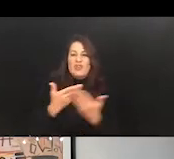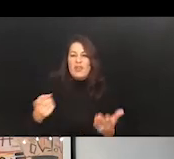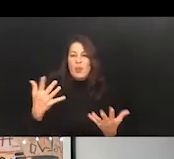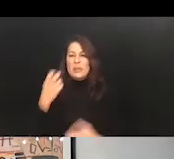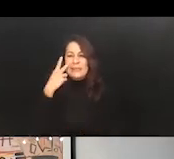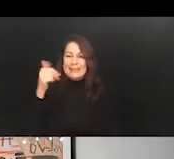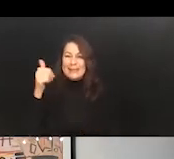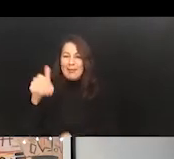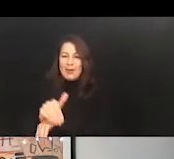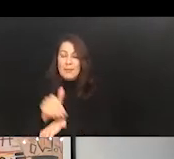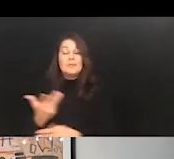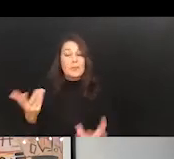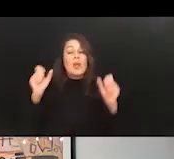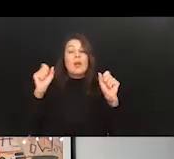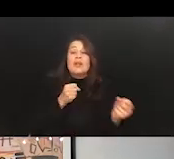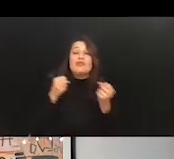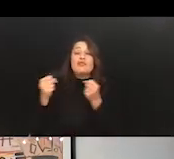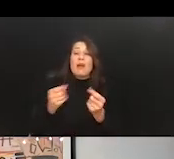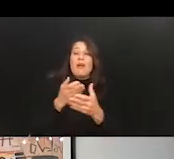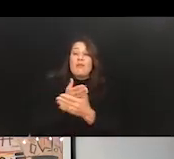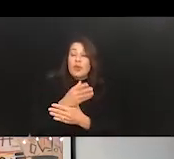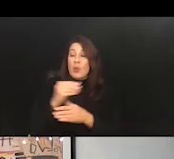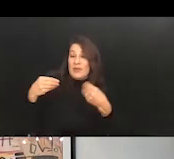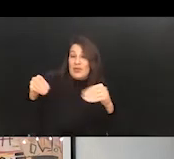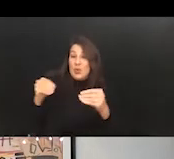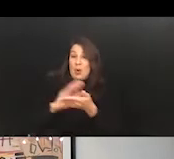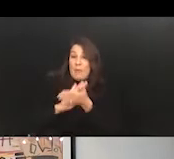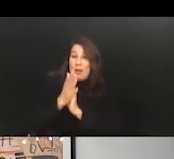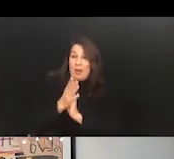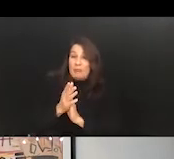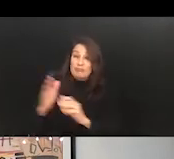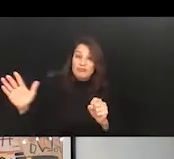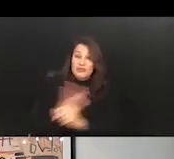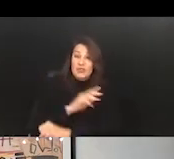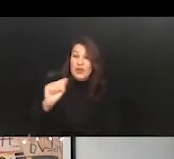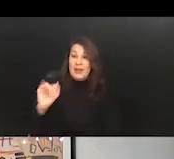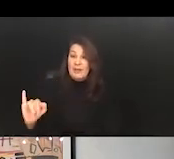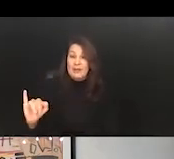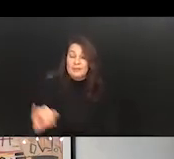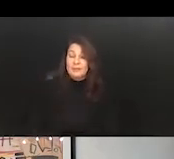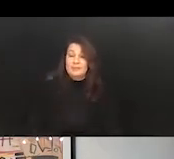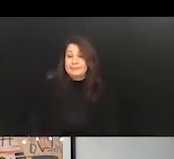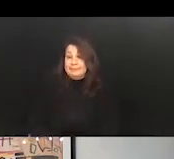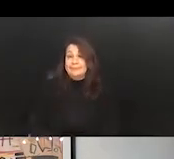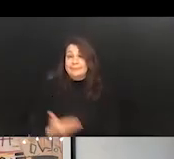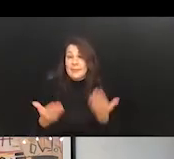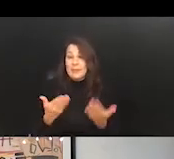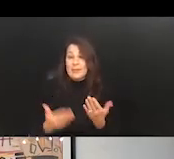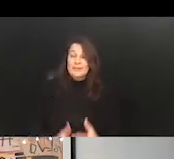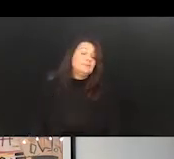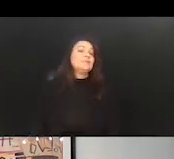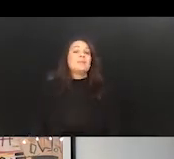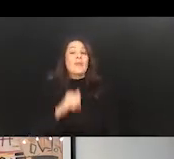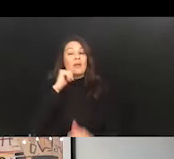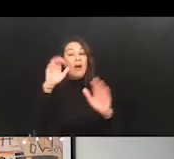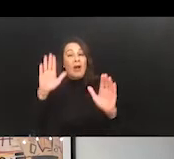Could the drive-through or even the whole store become 100% AI driven? Maybe. Wouldn't be great for